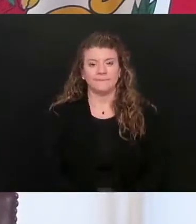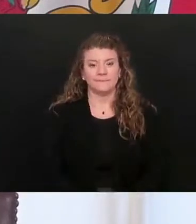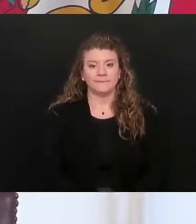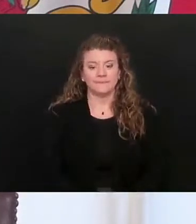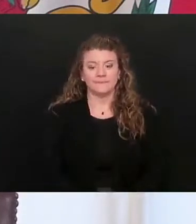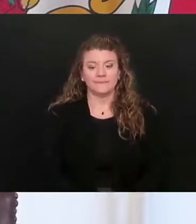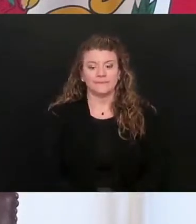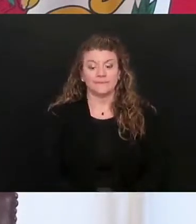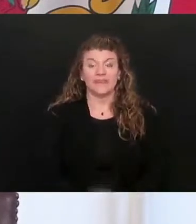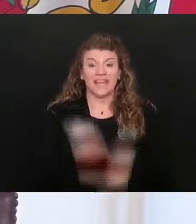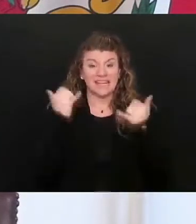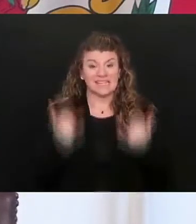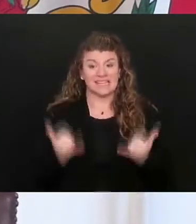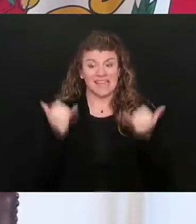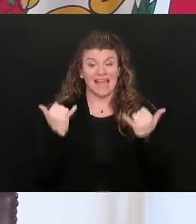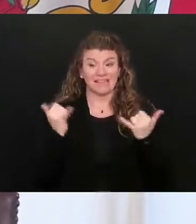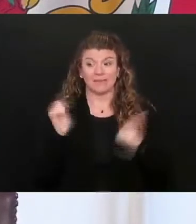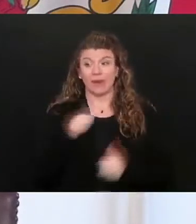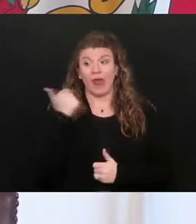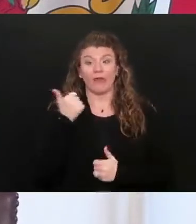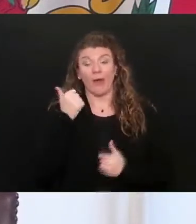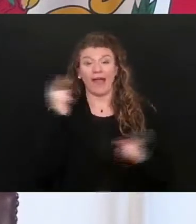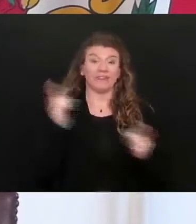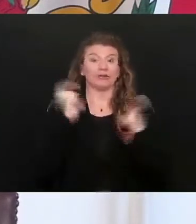You know, today is another anniversary.